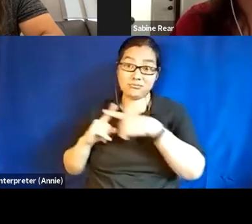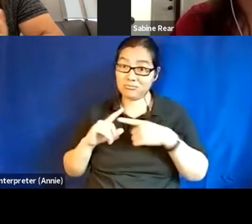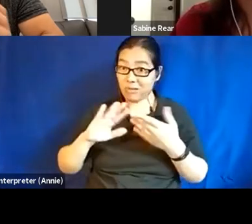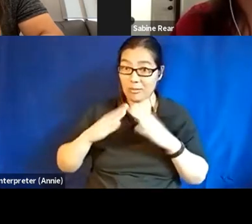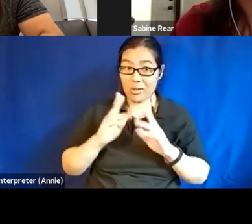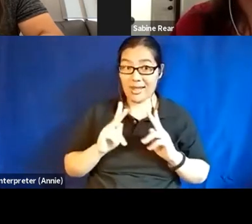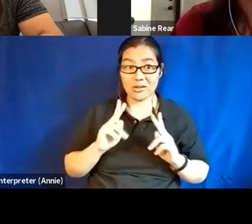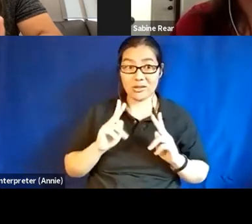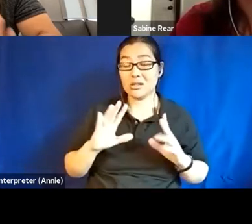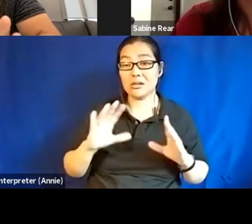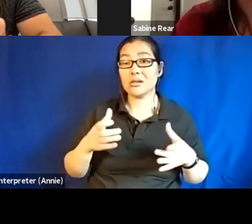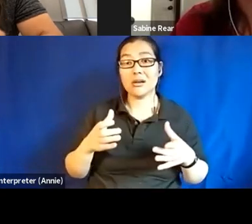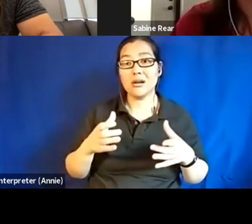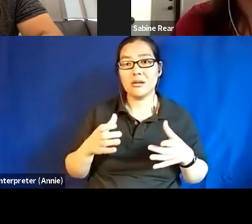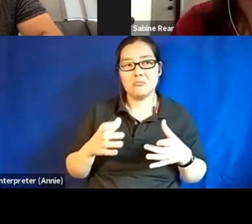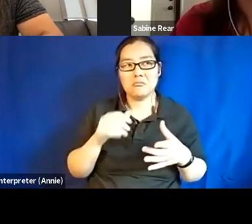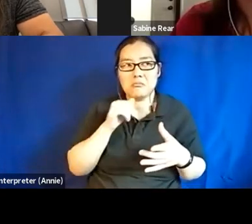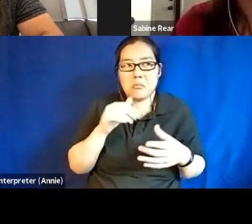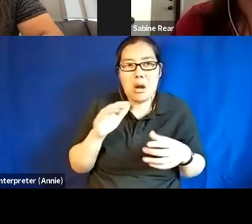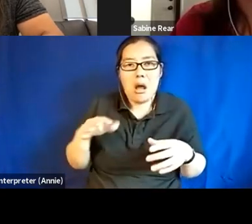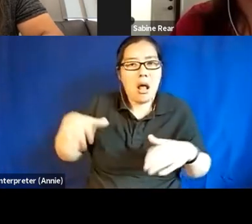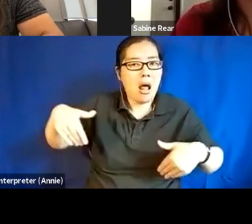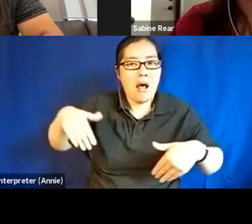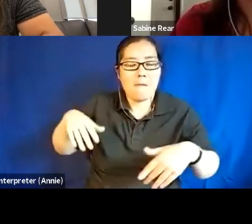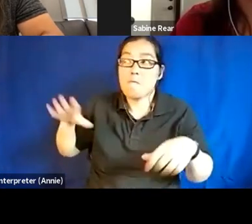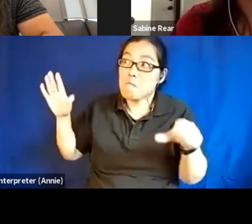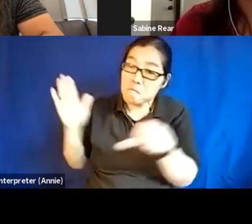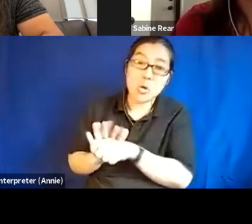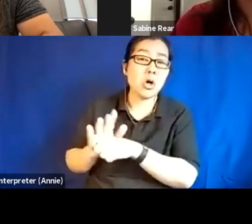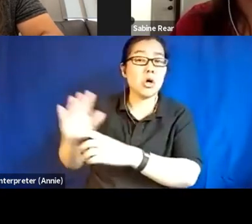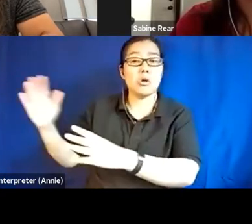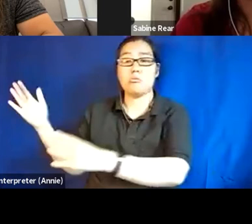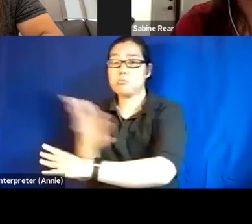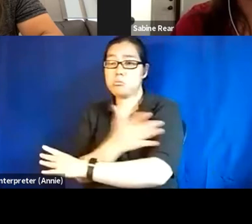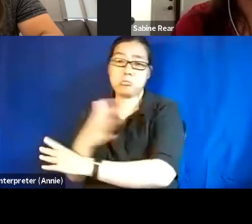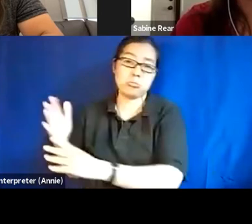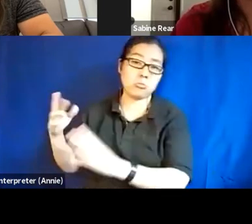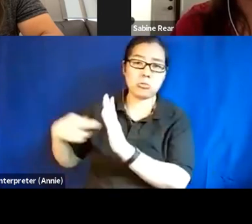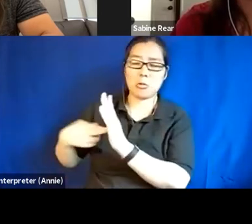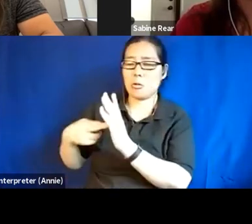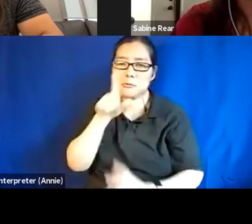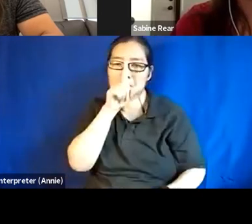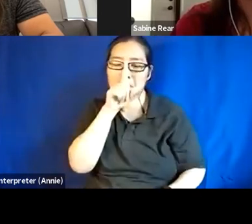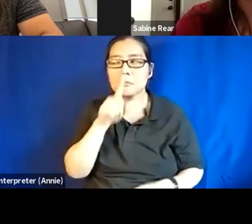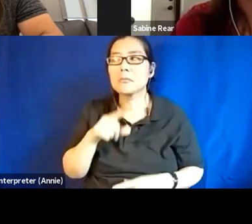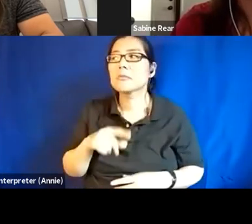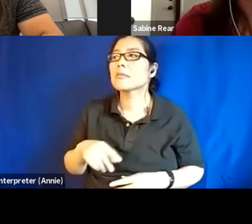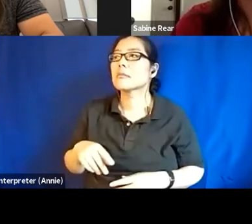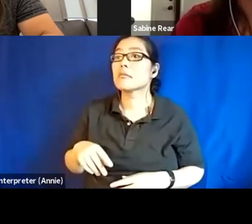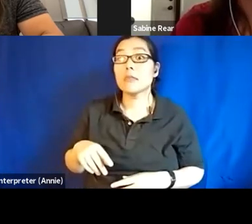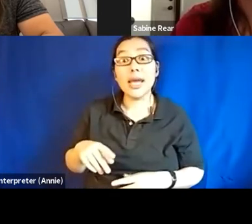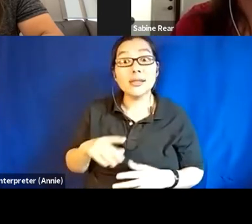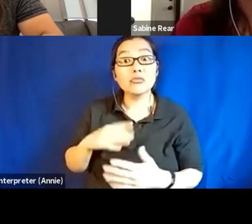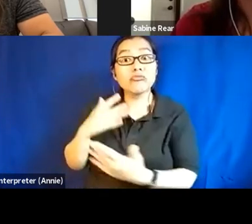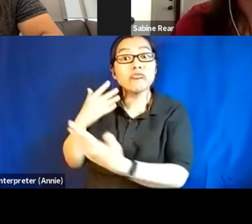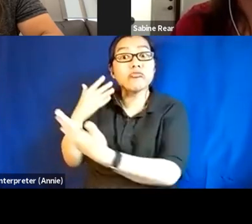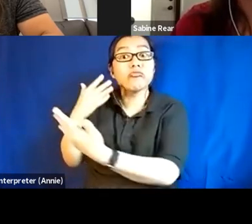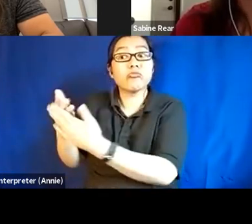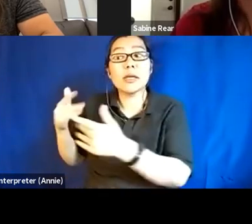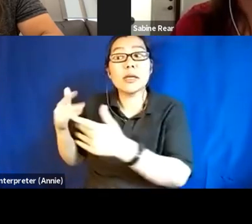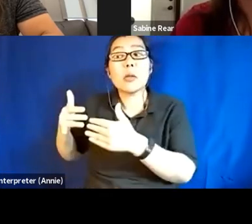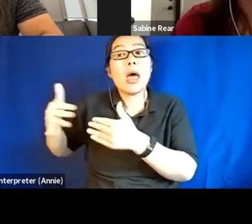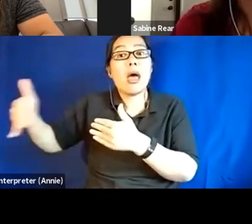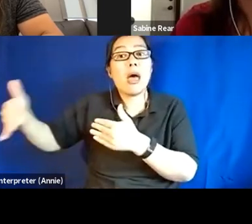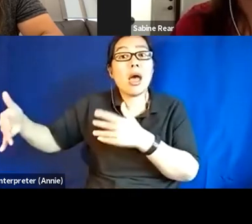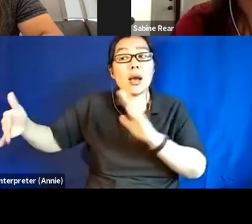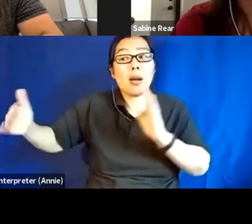not in totally in a full range of roles. Like it's, it's getting there. It's a lot, a lot further along than the